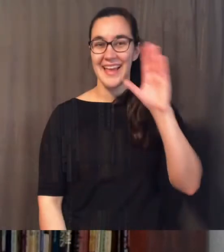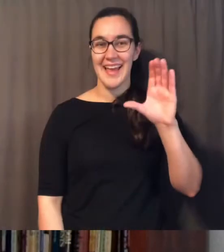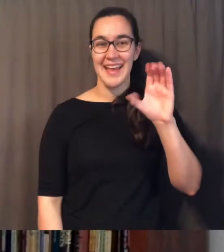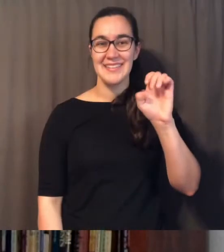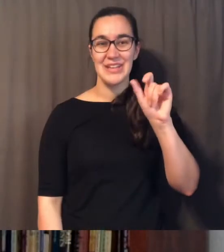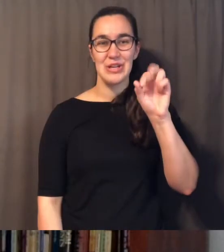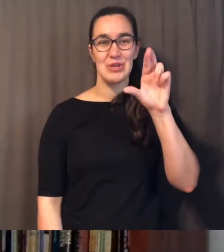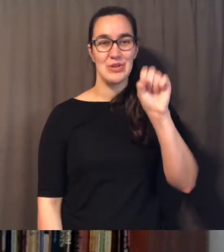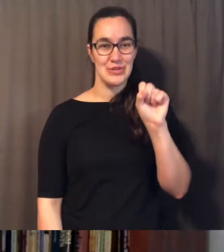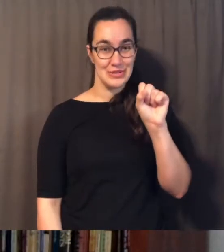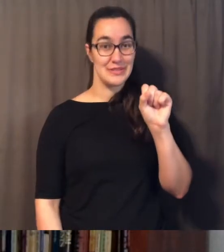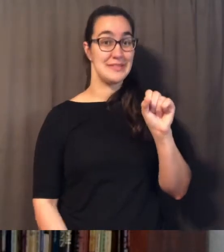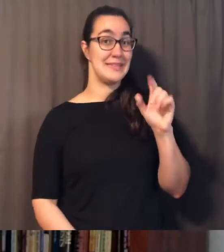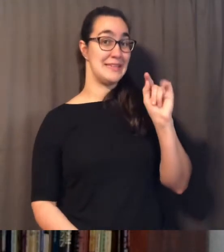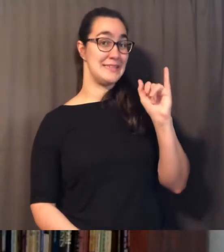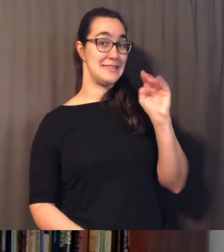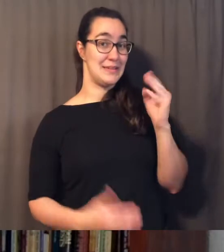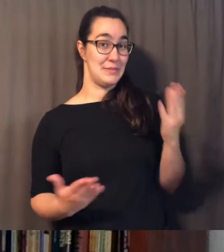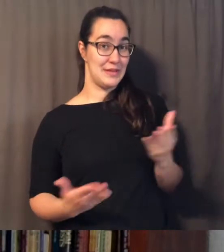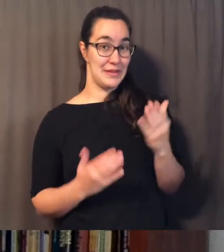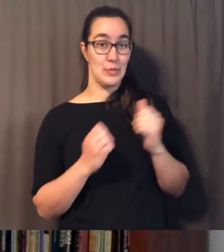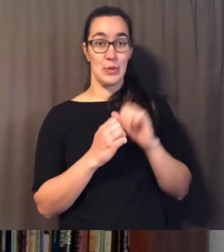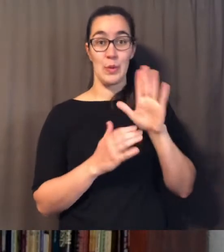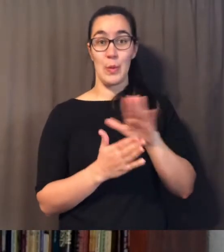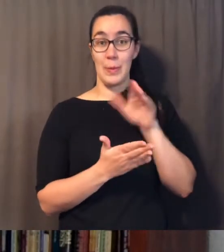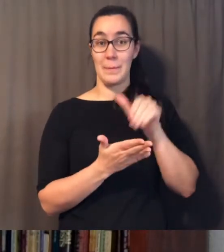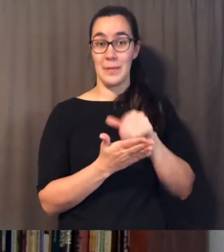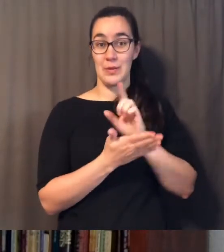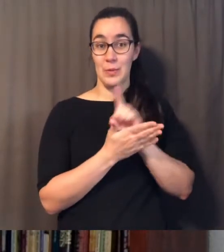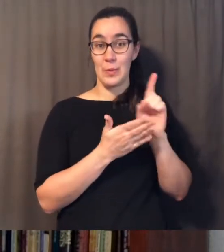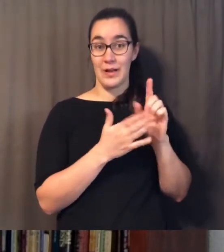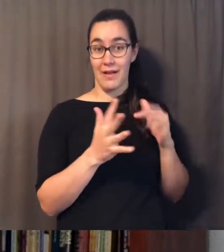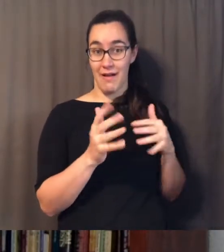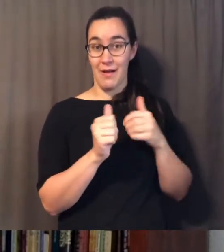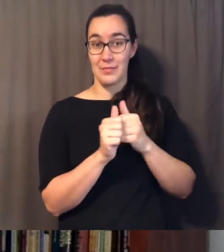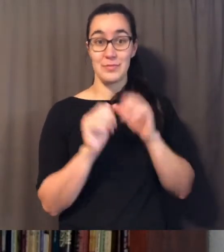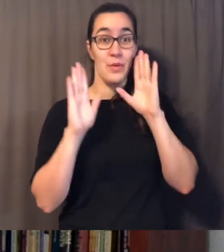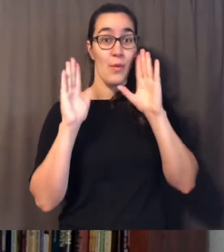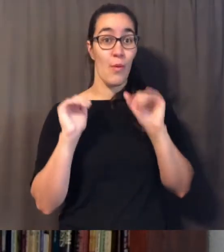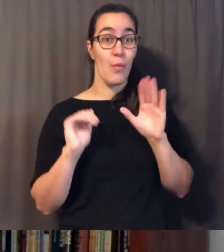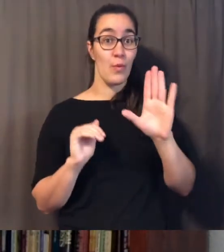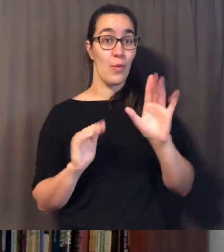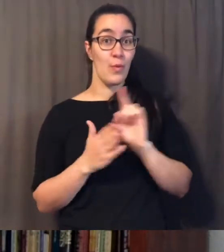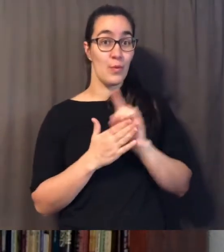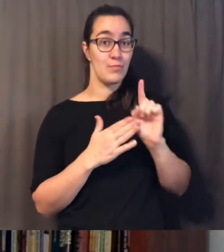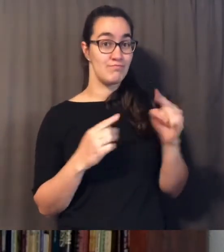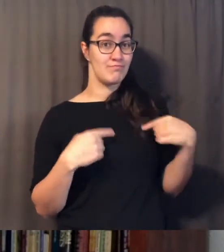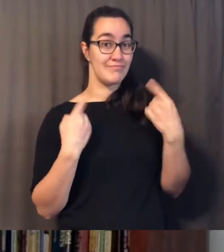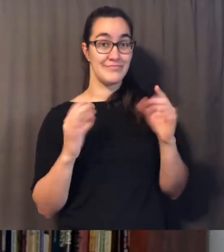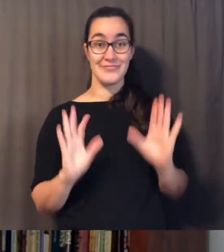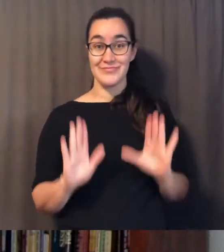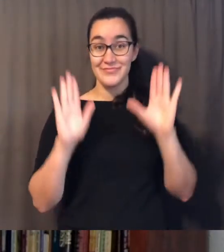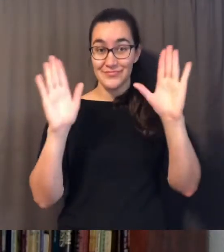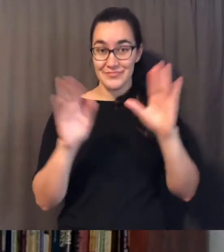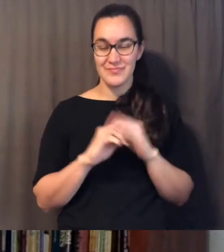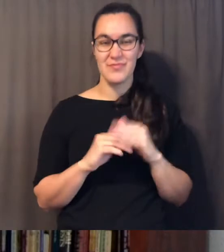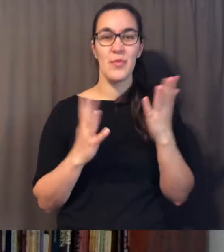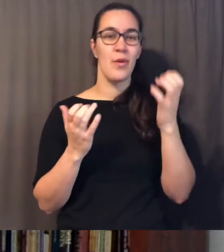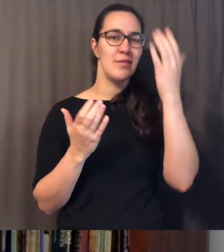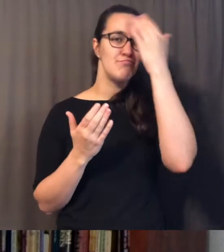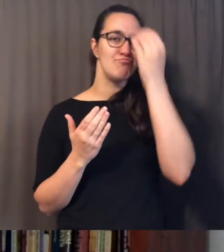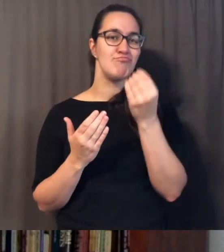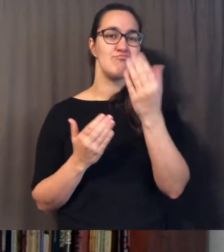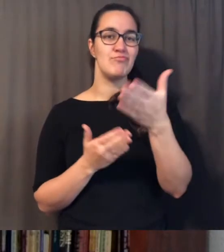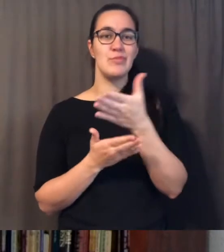hey cedars tim here with your midweek update hope you're having a great week so far and i want to let you know some of the things we have coming up